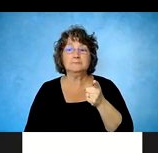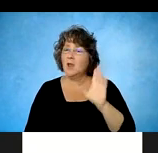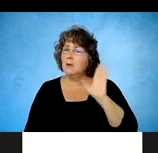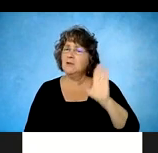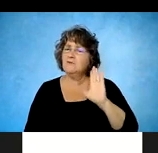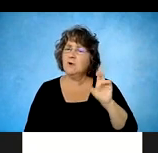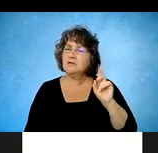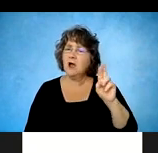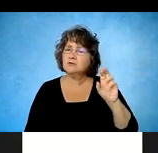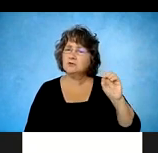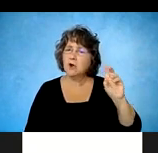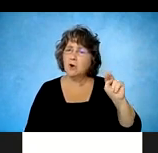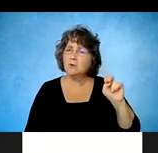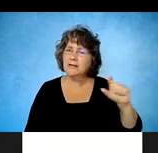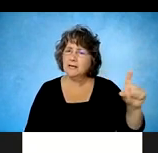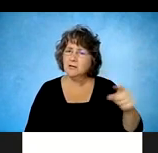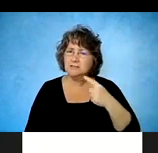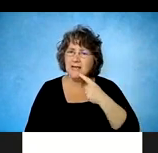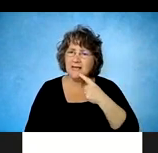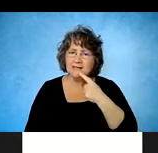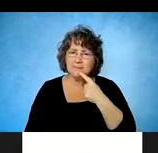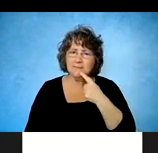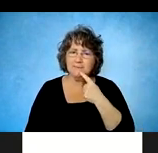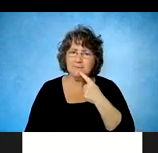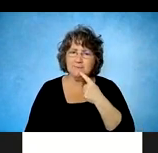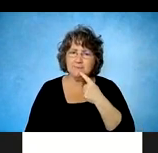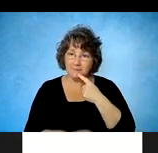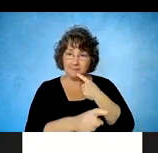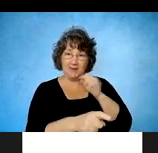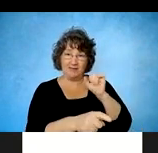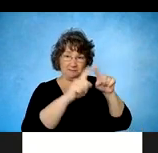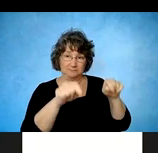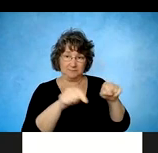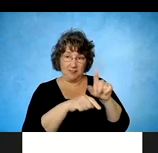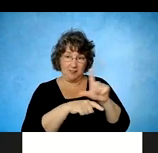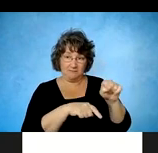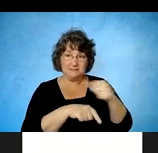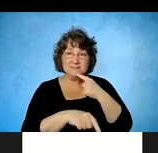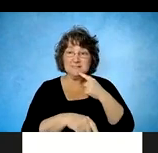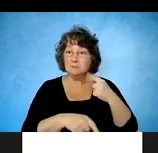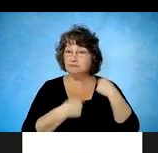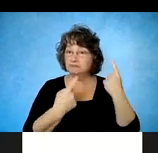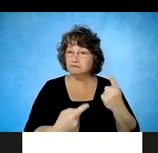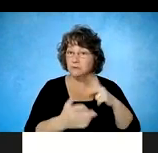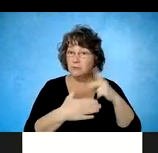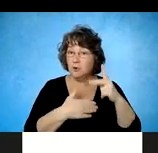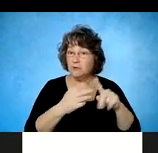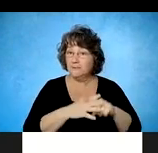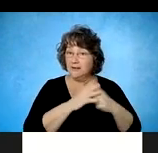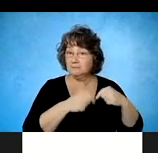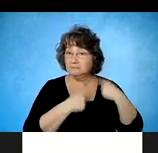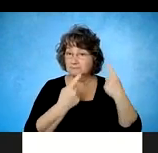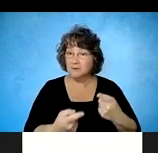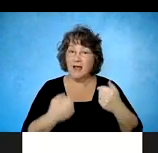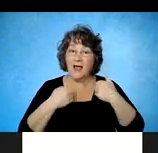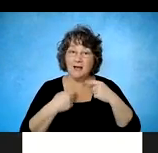represented here on this table on the left. Um, that since the program has been up and running, we've had 114 individuals with employment